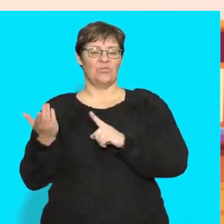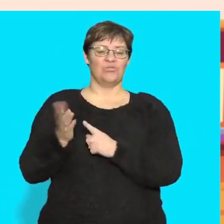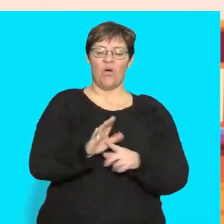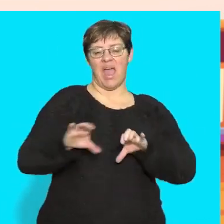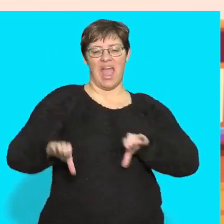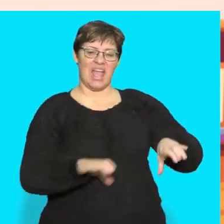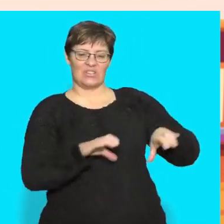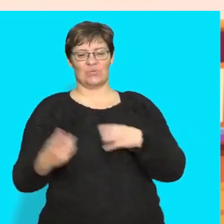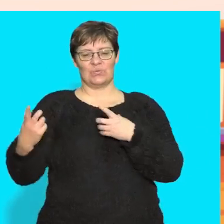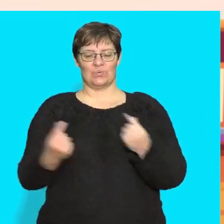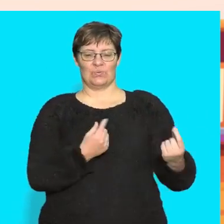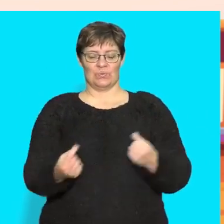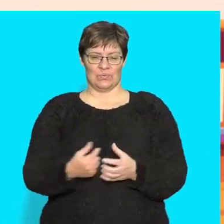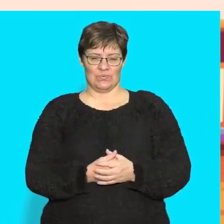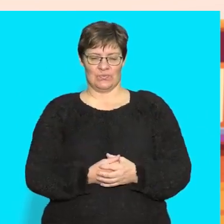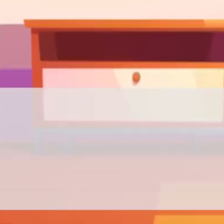the actions.